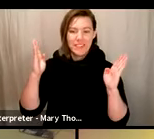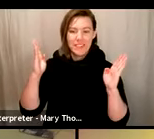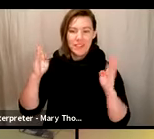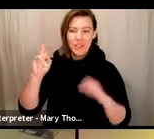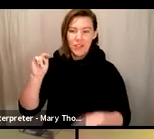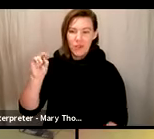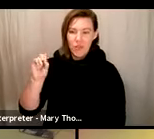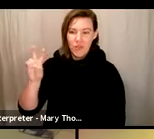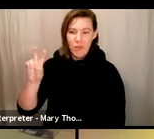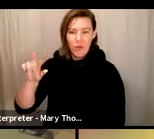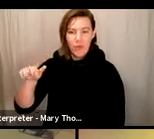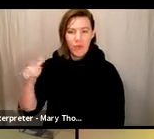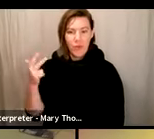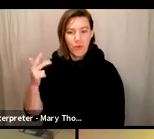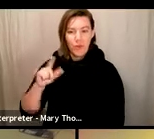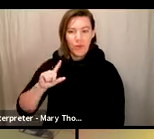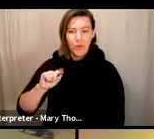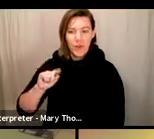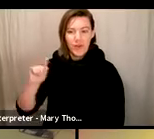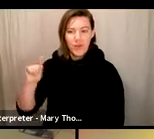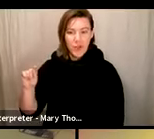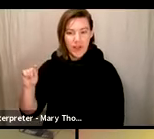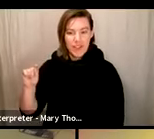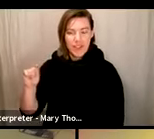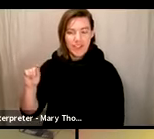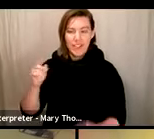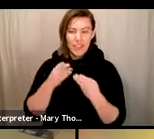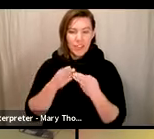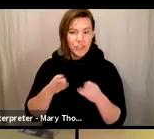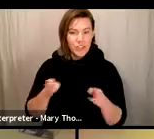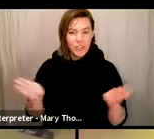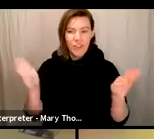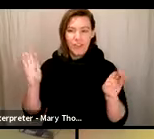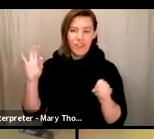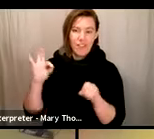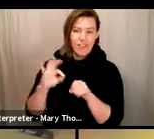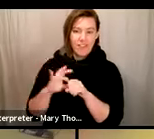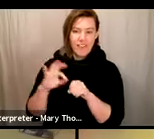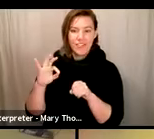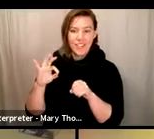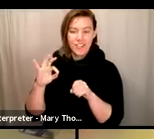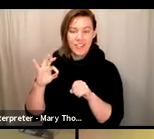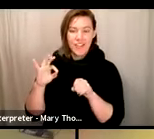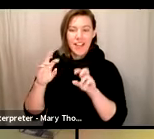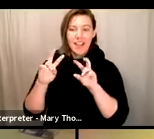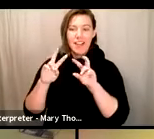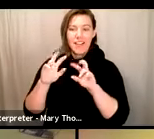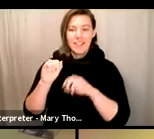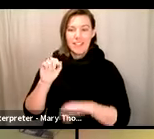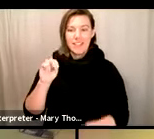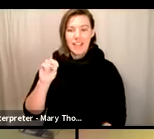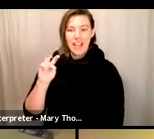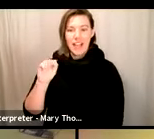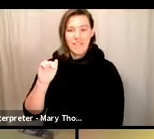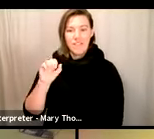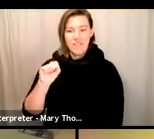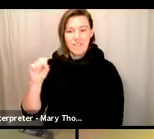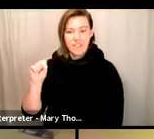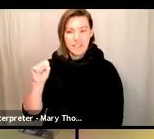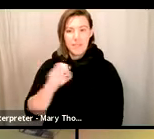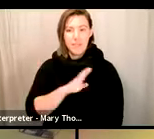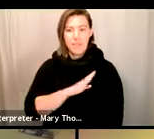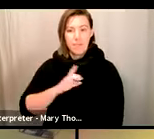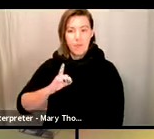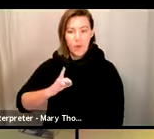General Election Canvassing Board Certification Meeting. I am Canvassing Board Member Julie Wise, your King